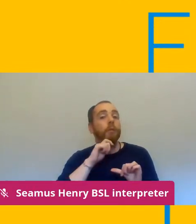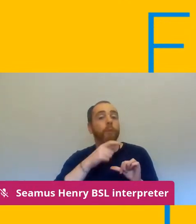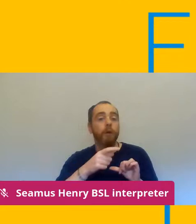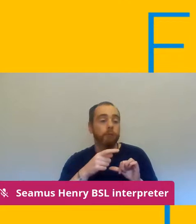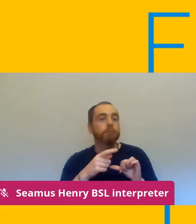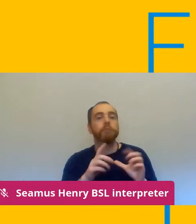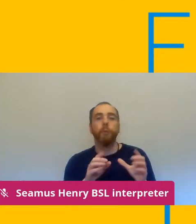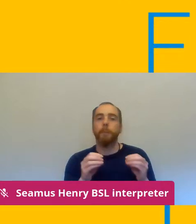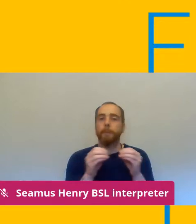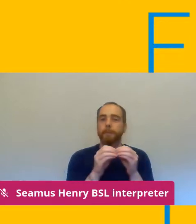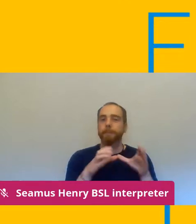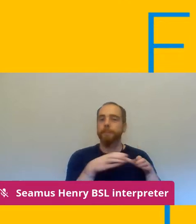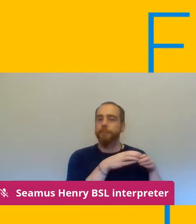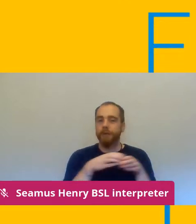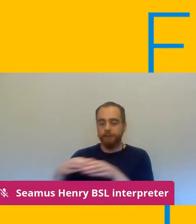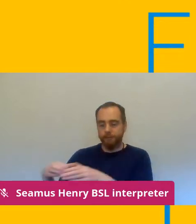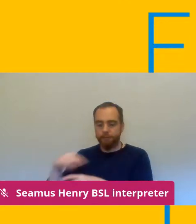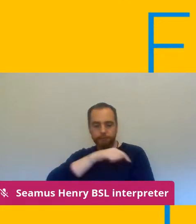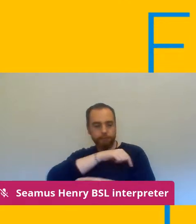can take